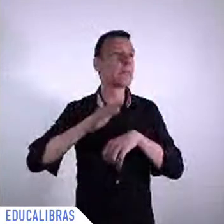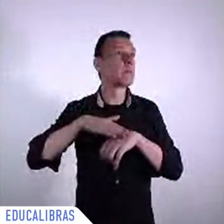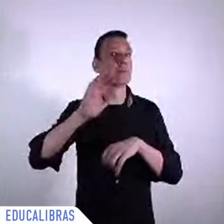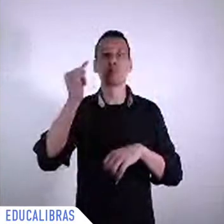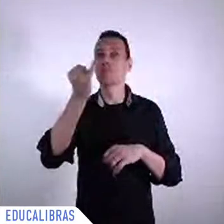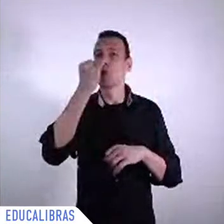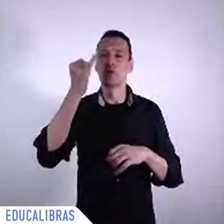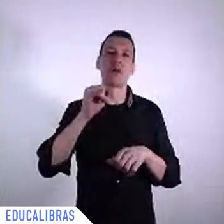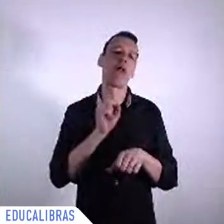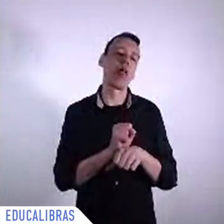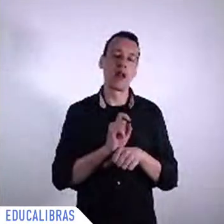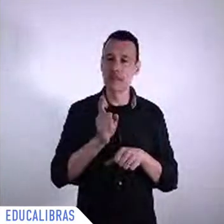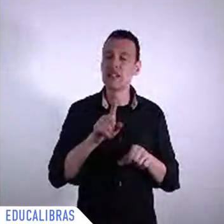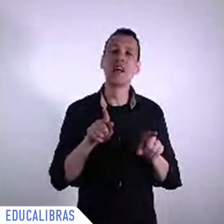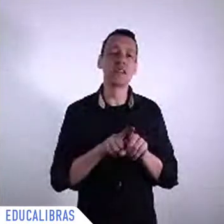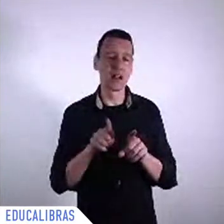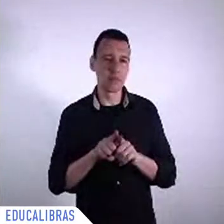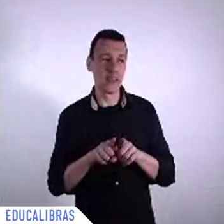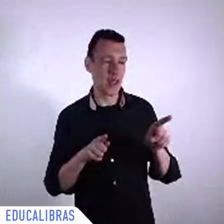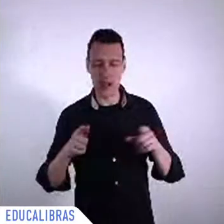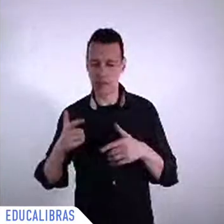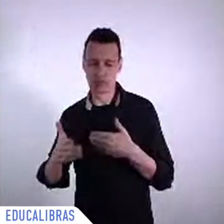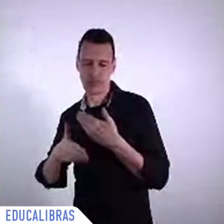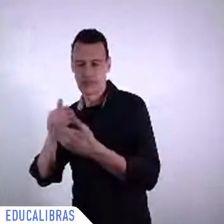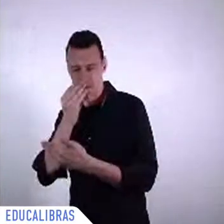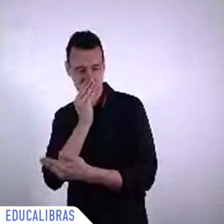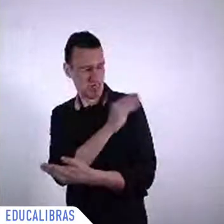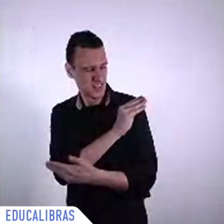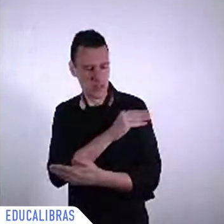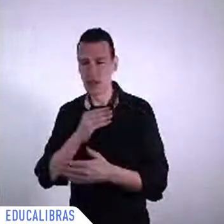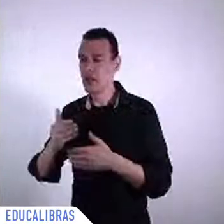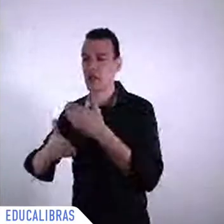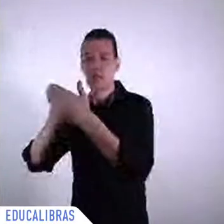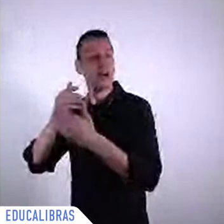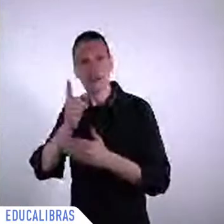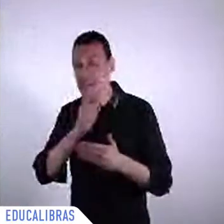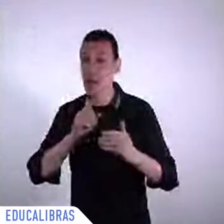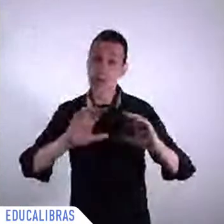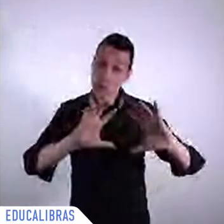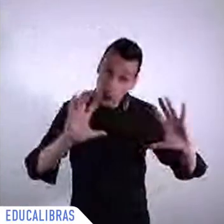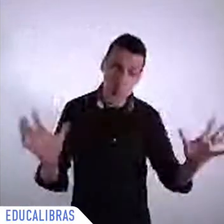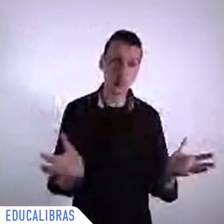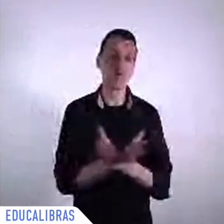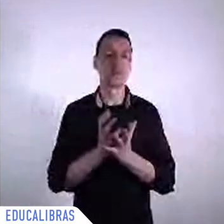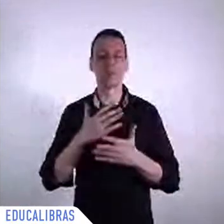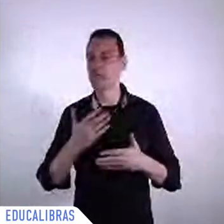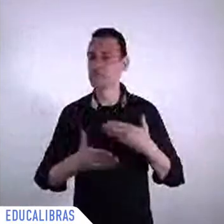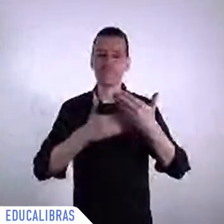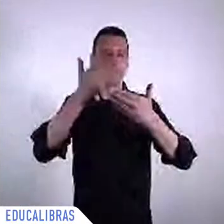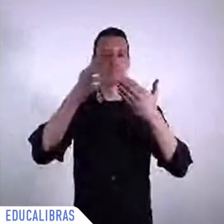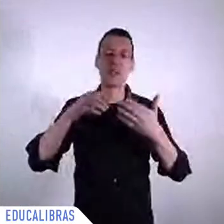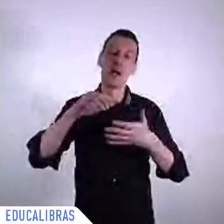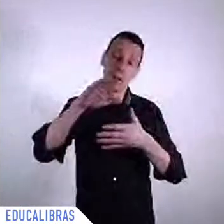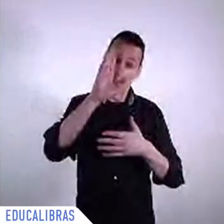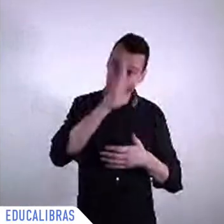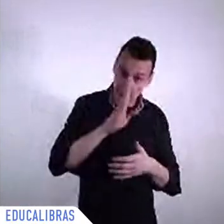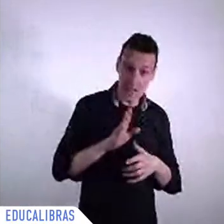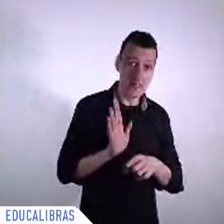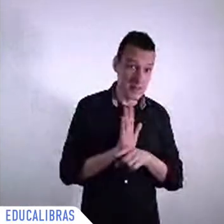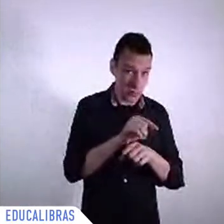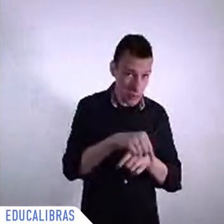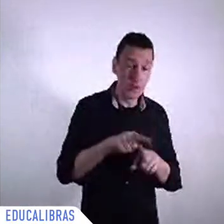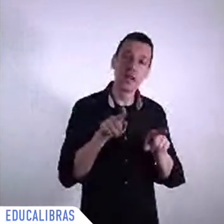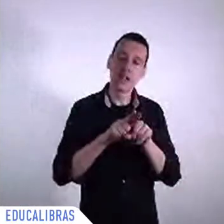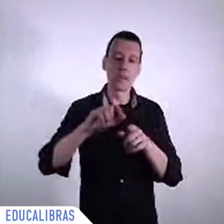America and to close with respect to pessimism or optimism I will cite Antonio Gramsci